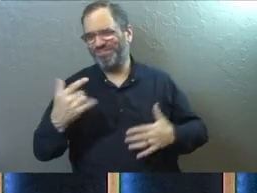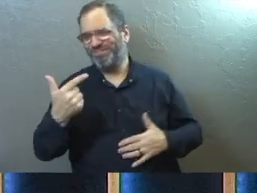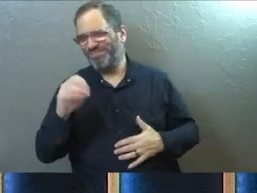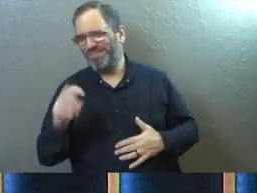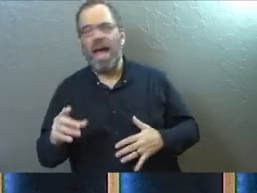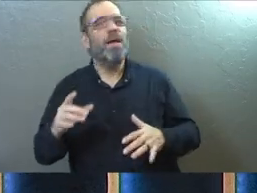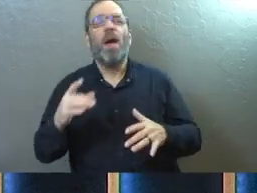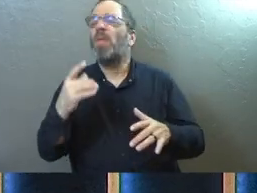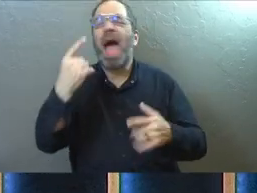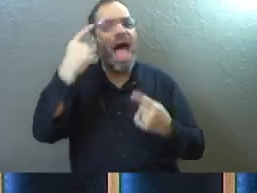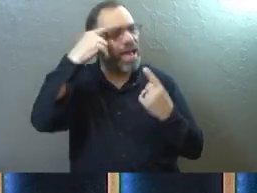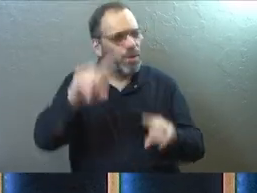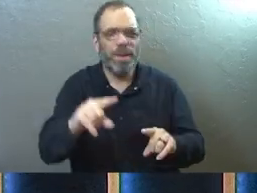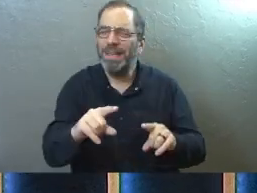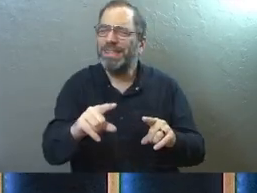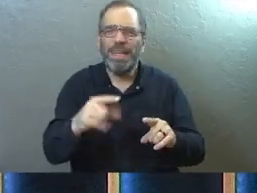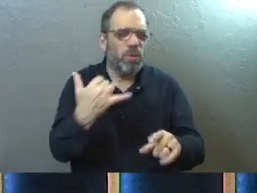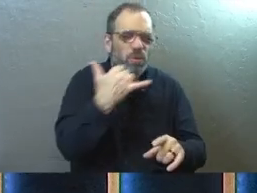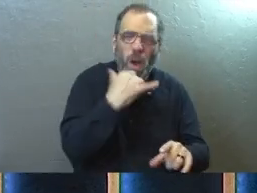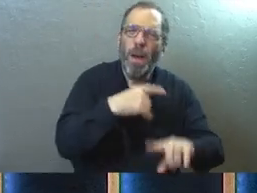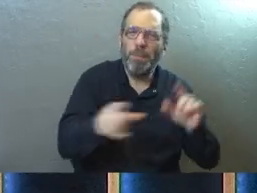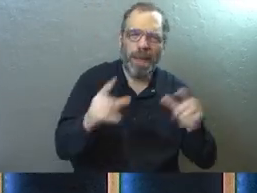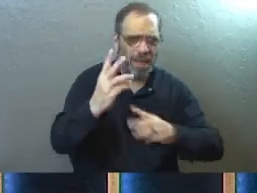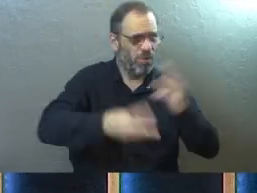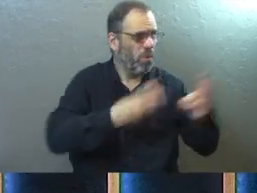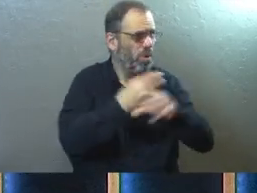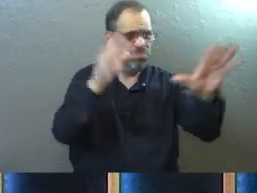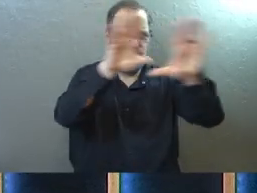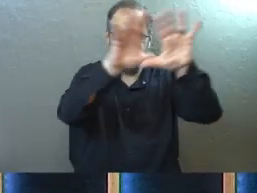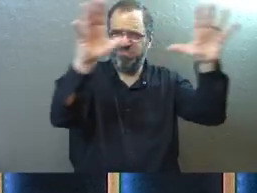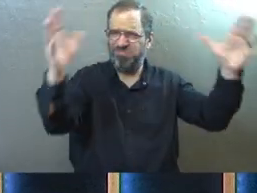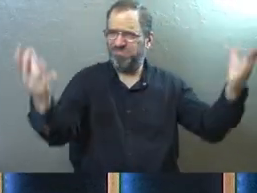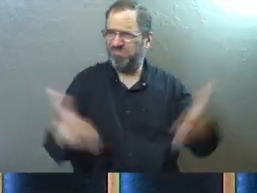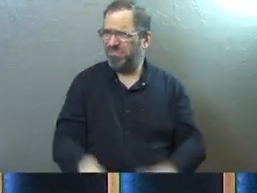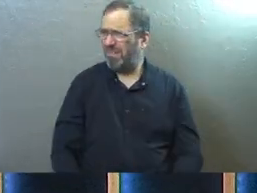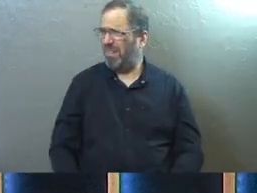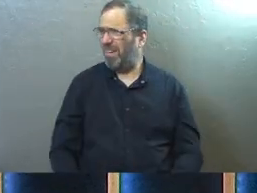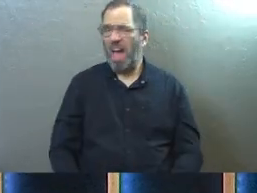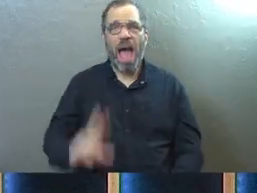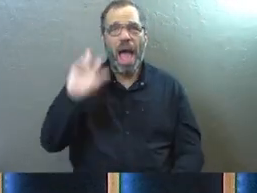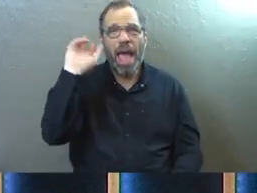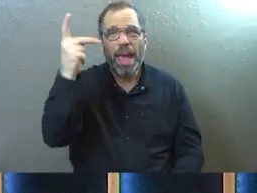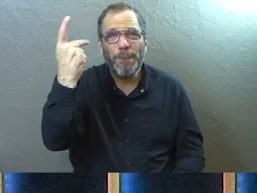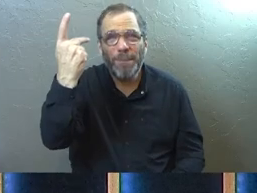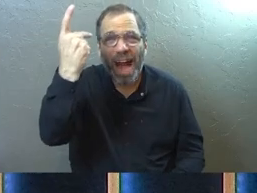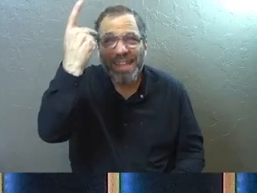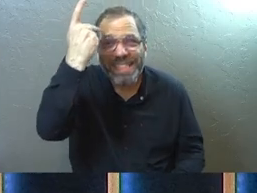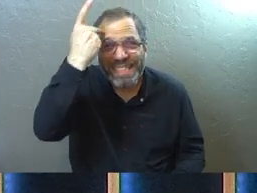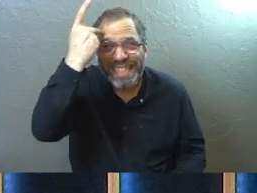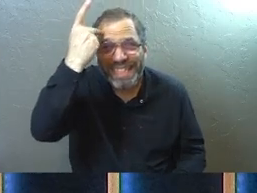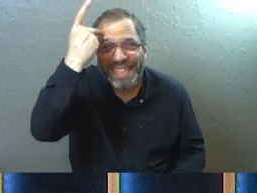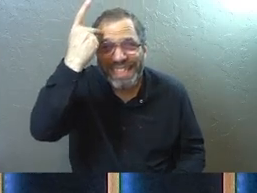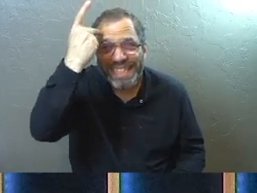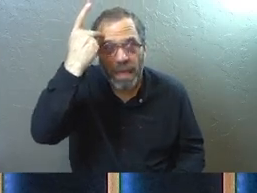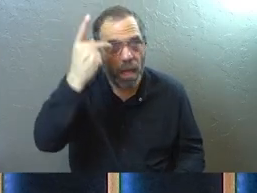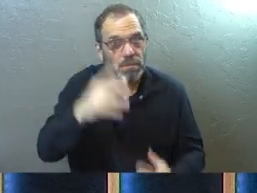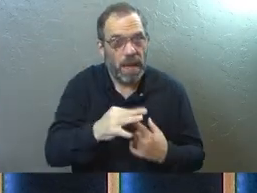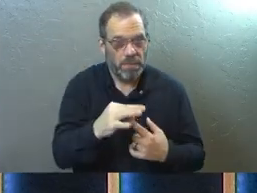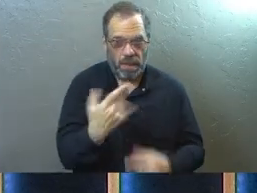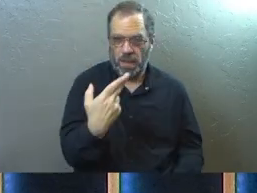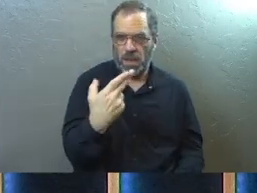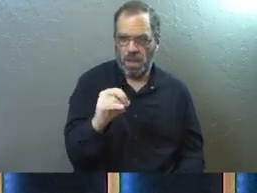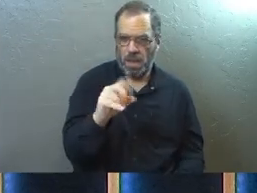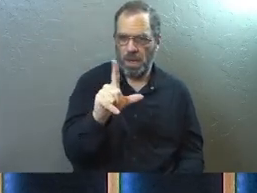shouldn't have done it. But the truth is, I look around the world today, and I see in our political environment, and especially in